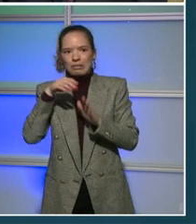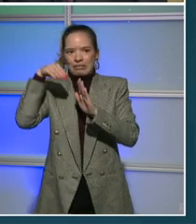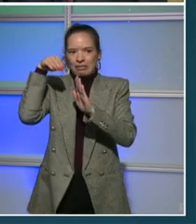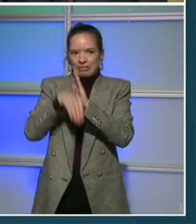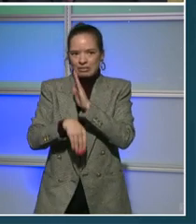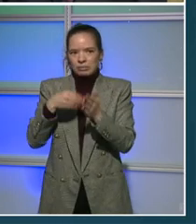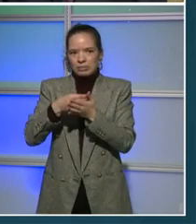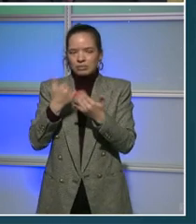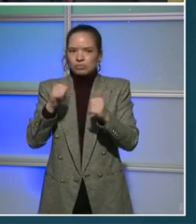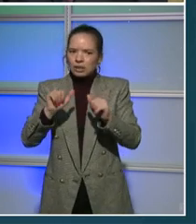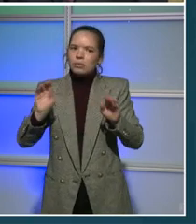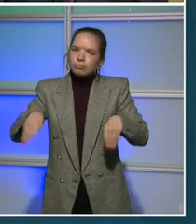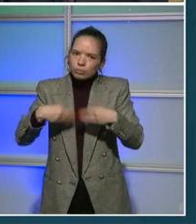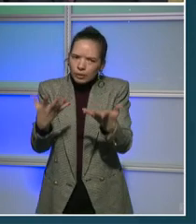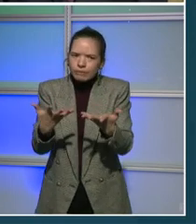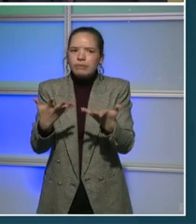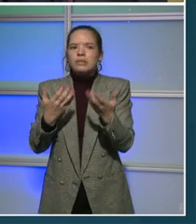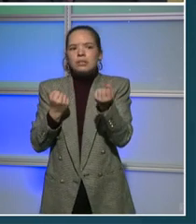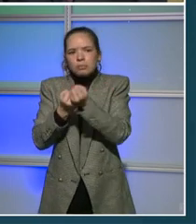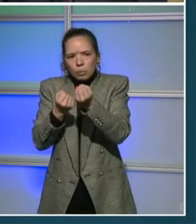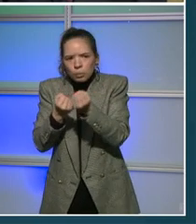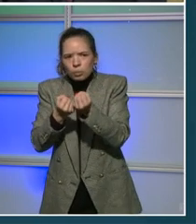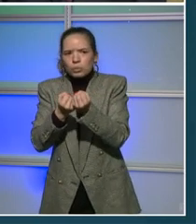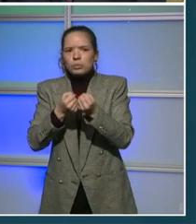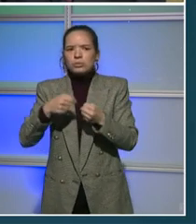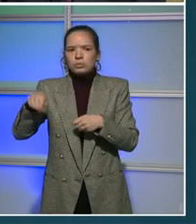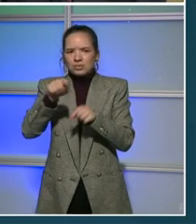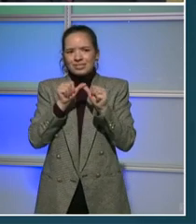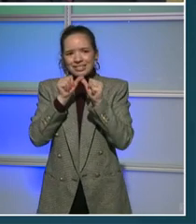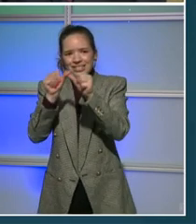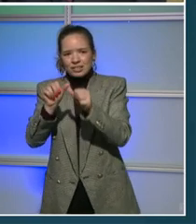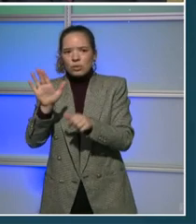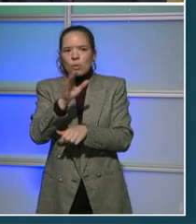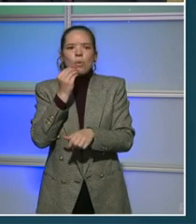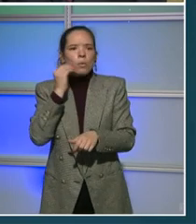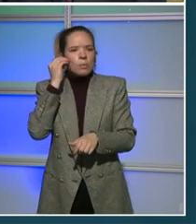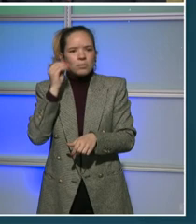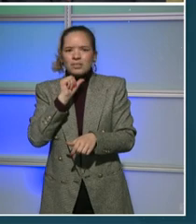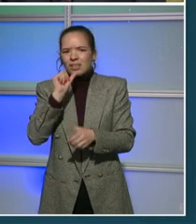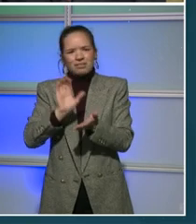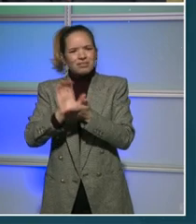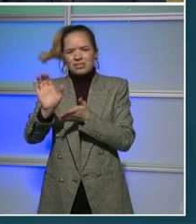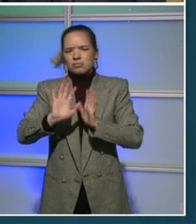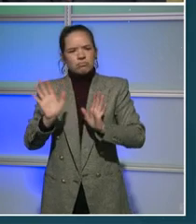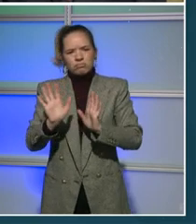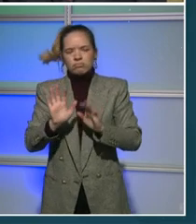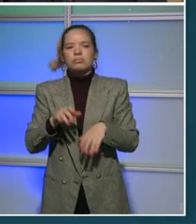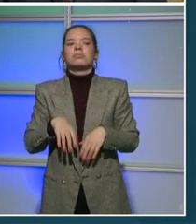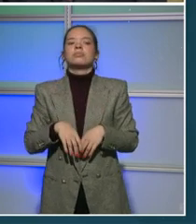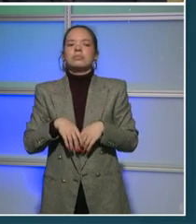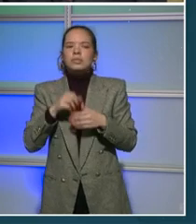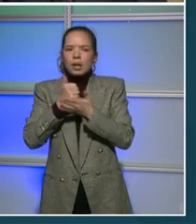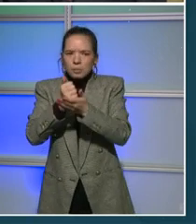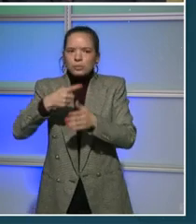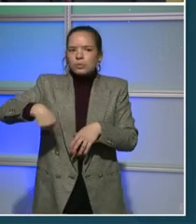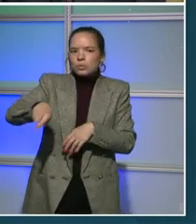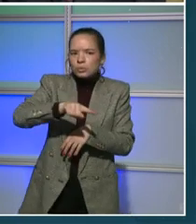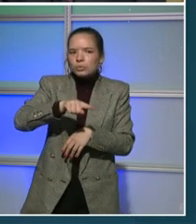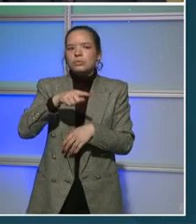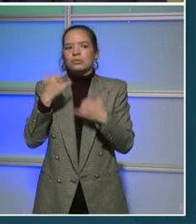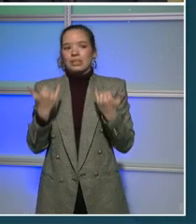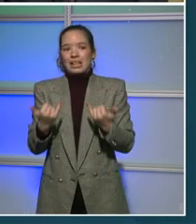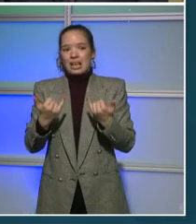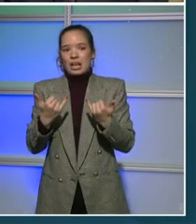service-intent shelter system for single adults who are looking to transition into more stable and permanent housing.